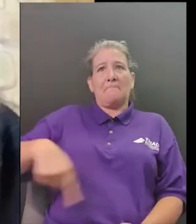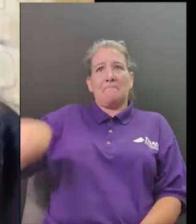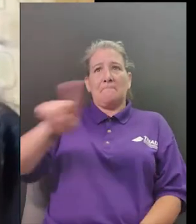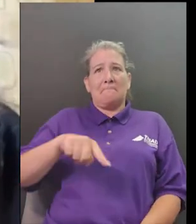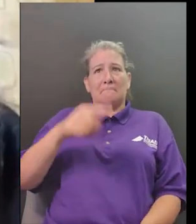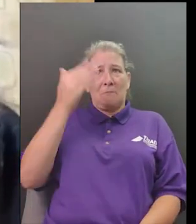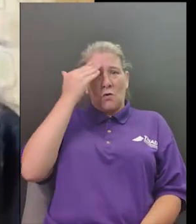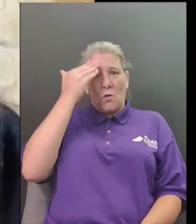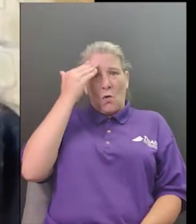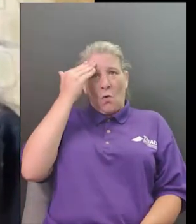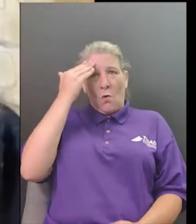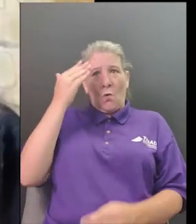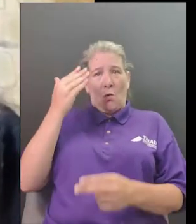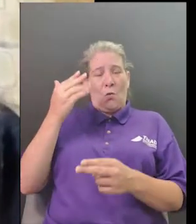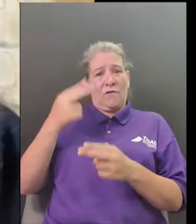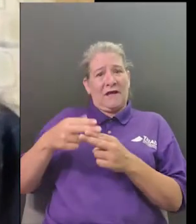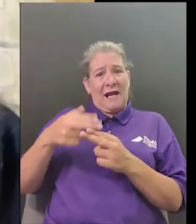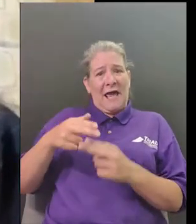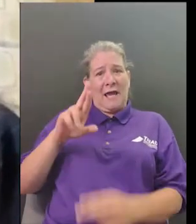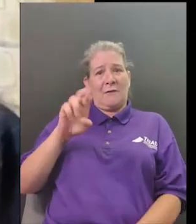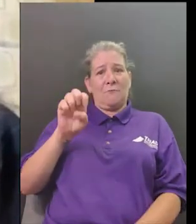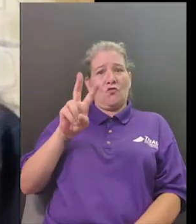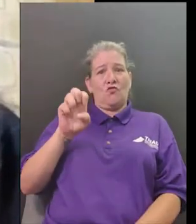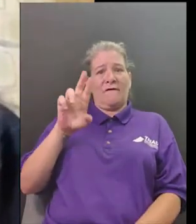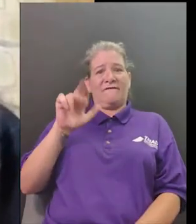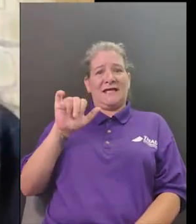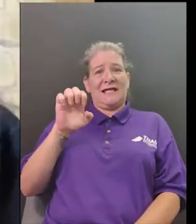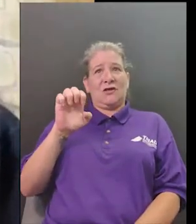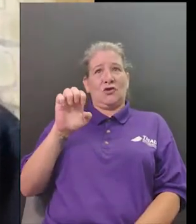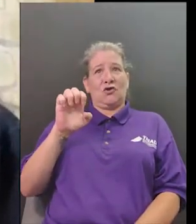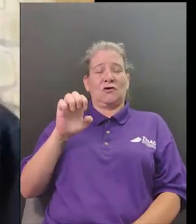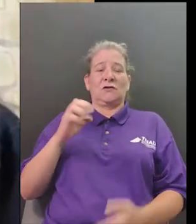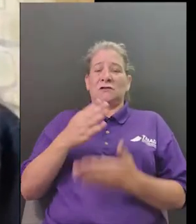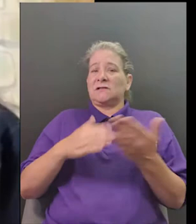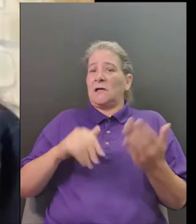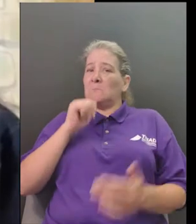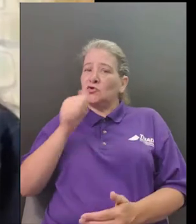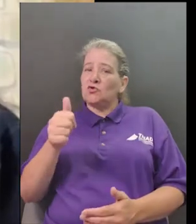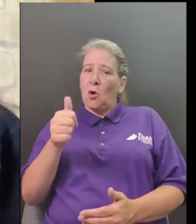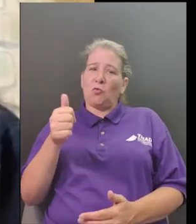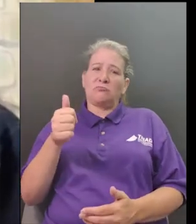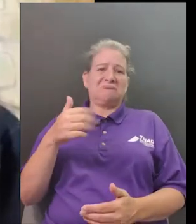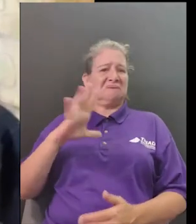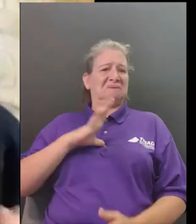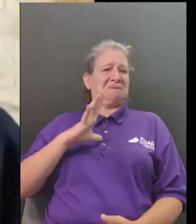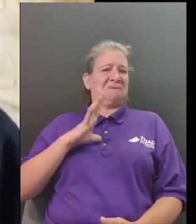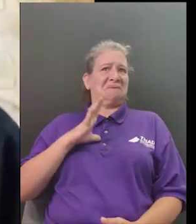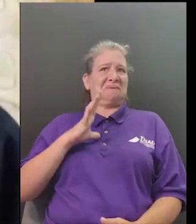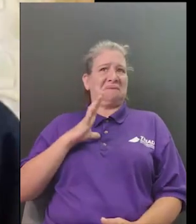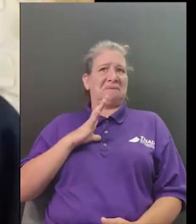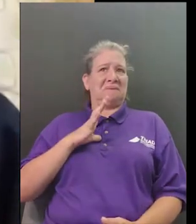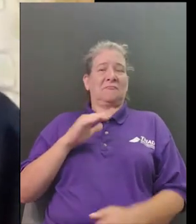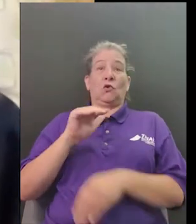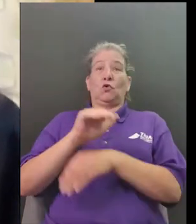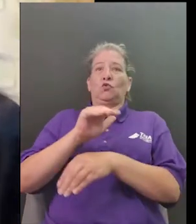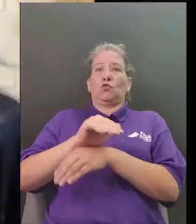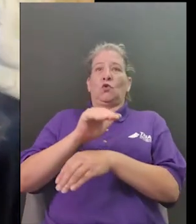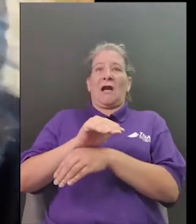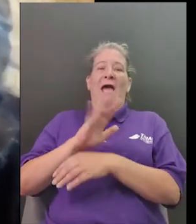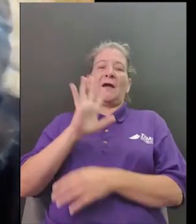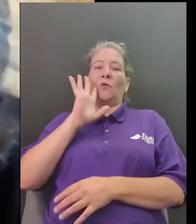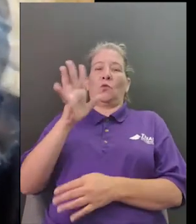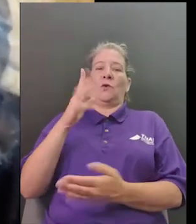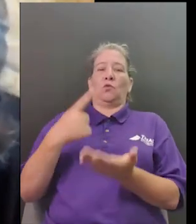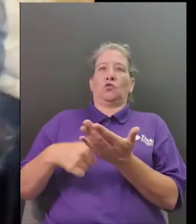but i want to talk to you about one of those figures so have you heard of